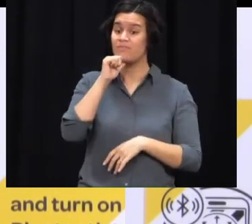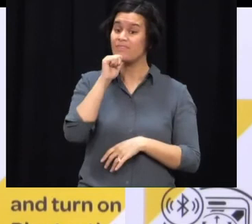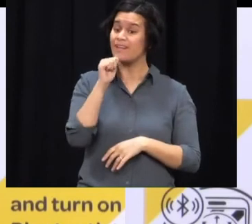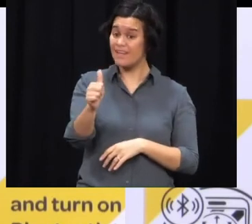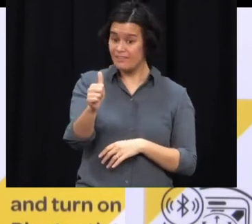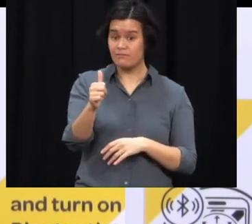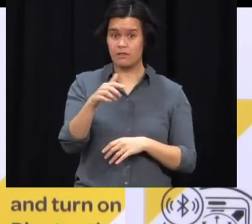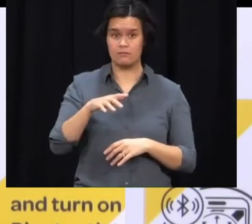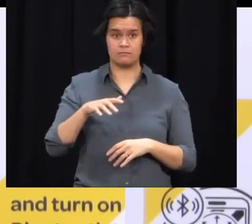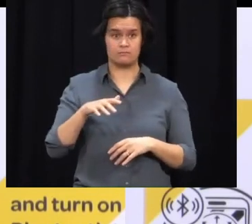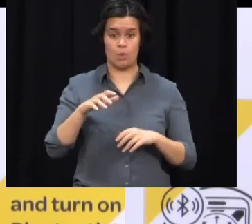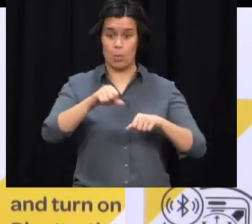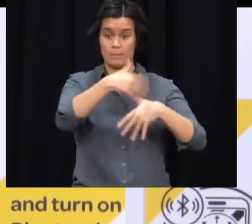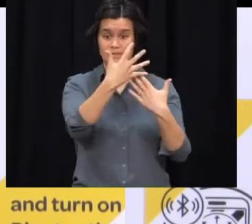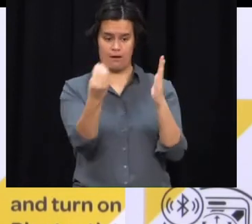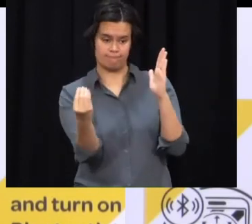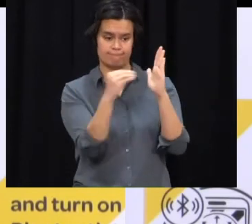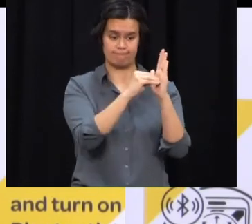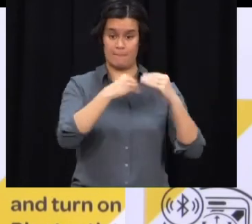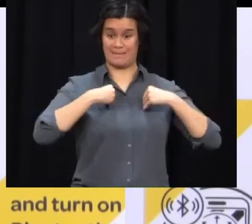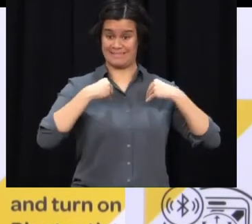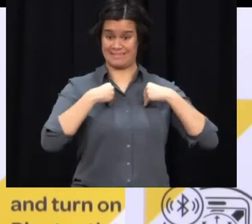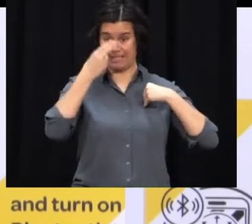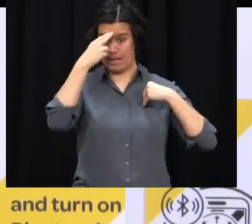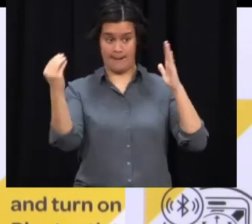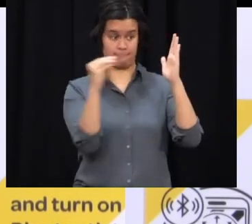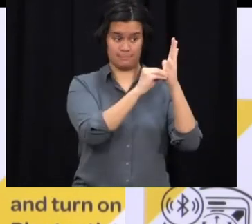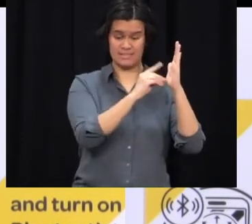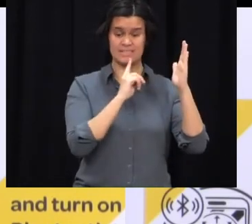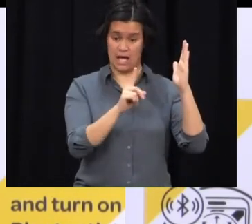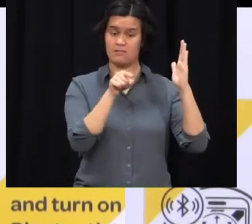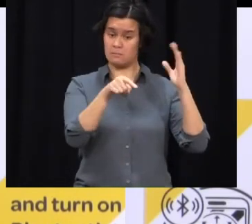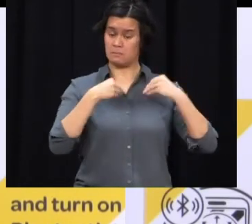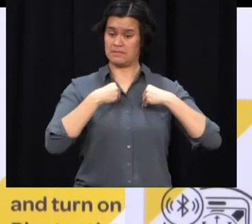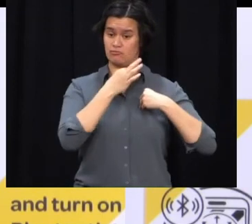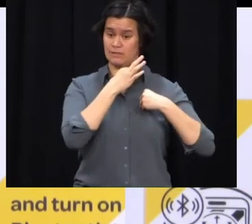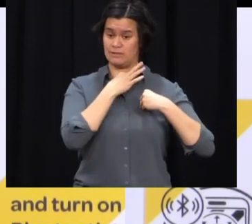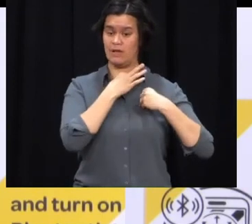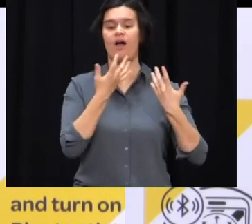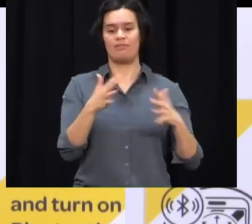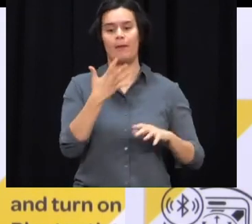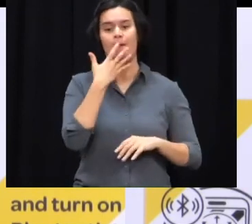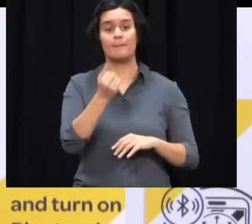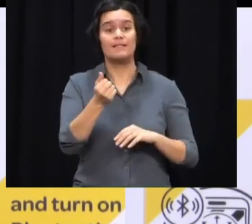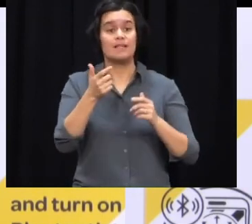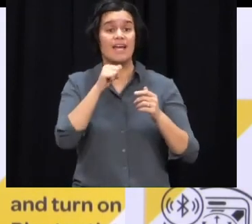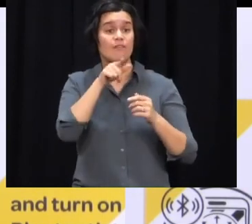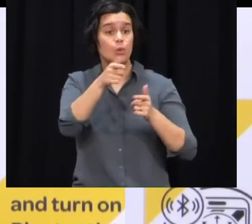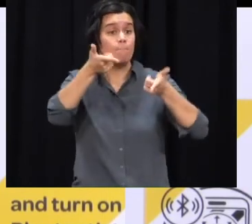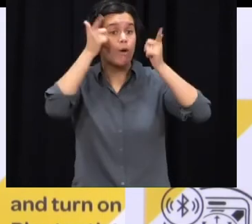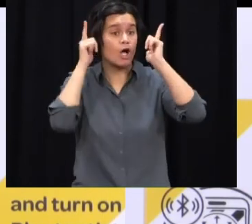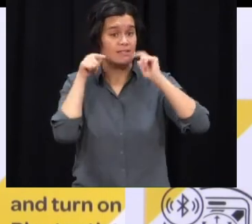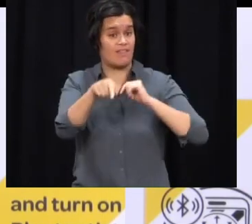as a location of interest, then I just ask those businesses, yes, to tell all their staff, let them know, and they can contact